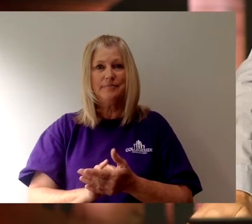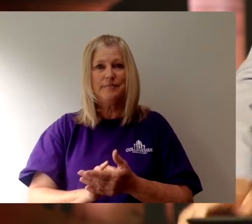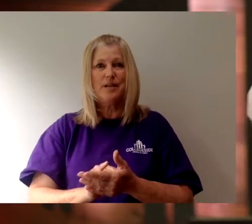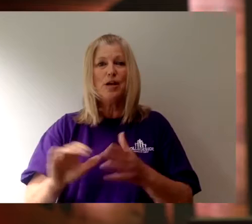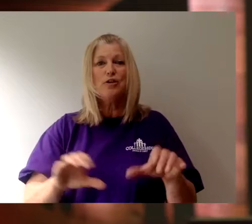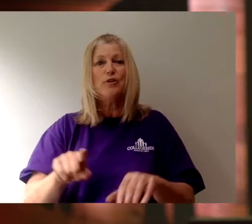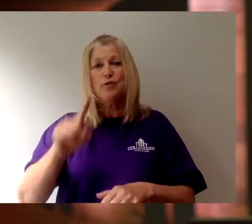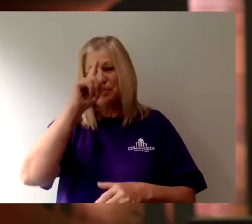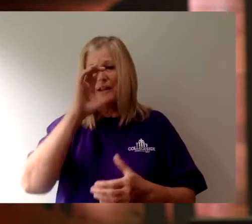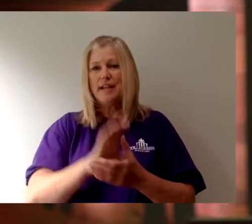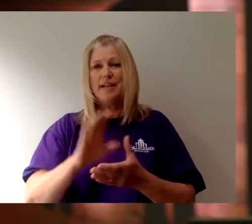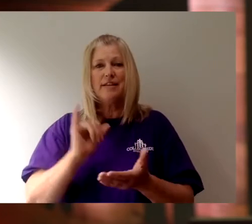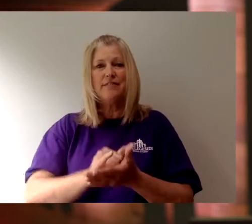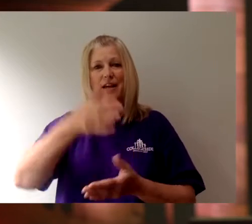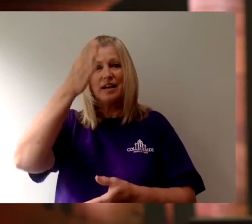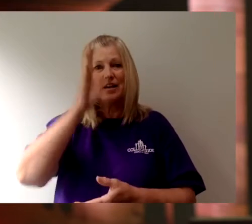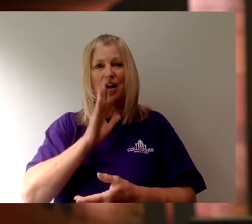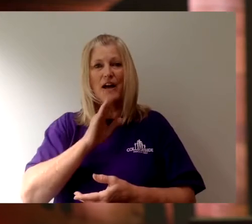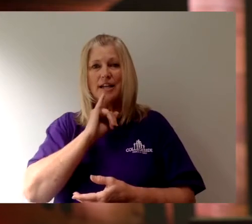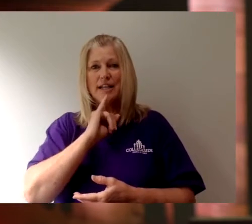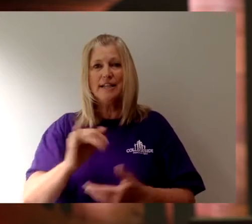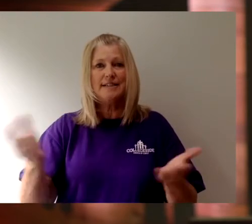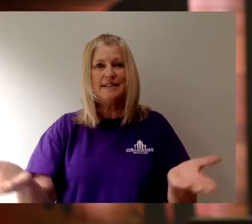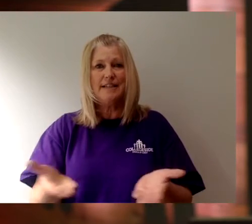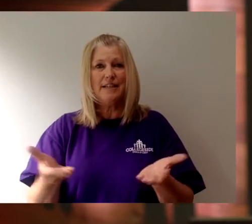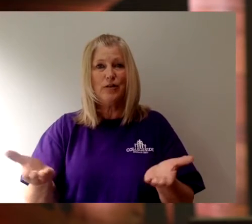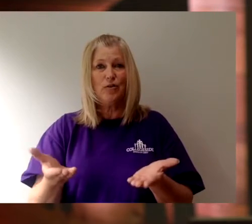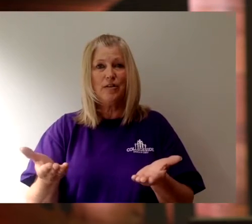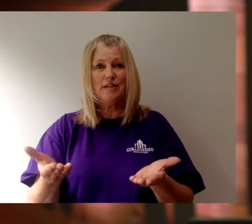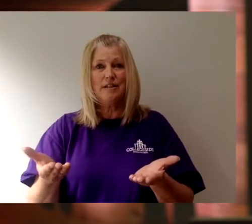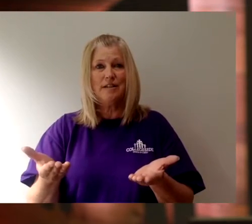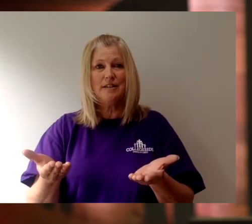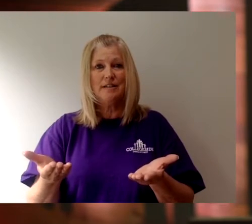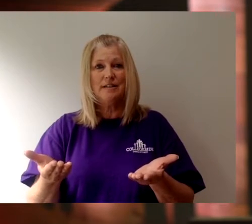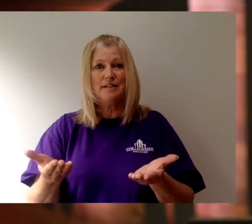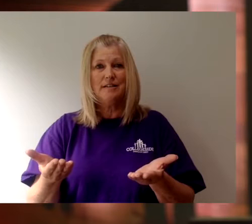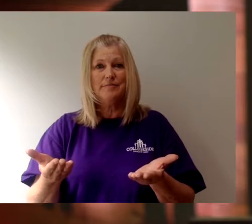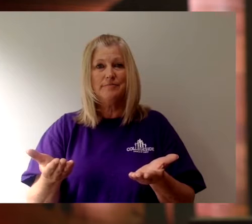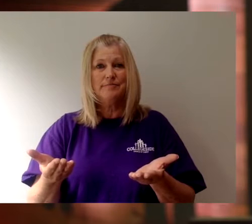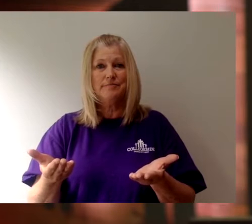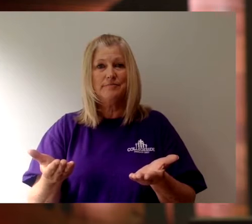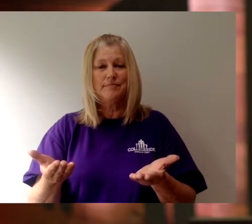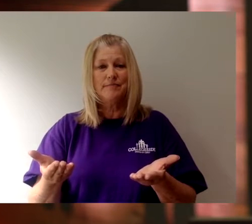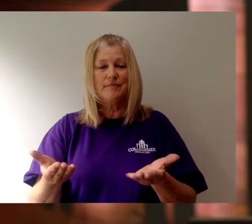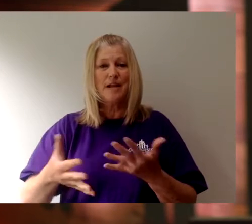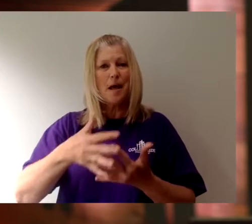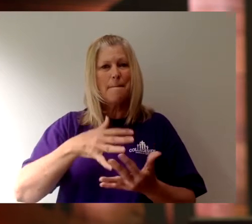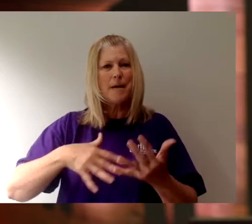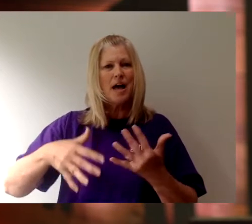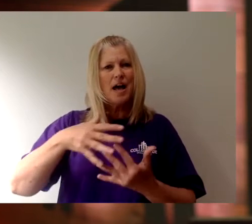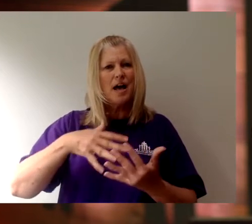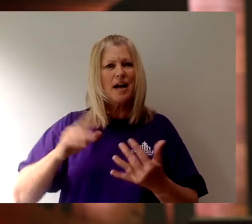Do you believe that God is here among